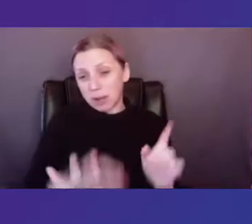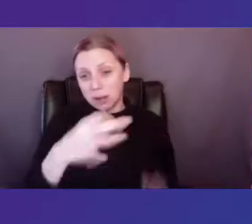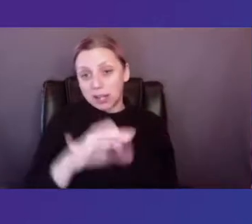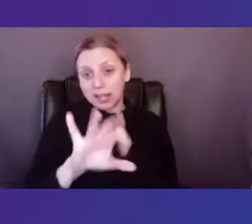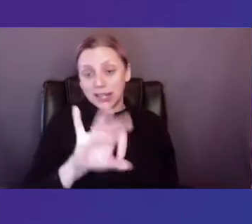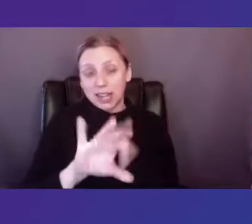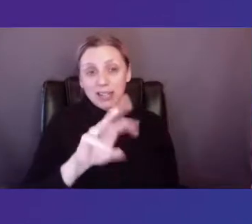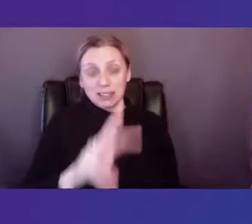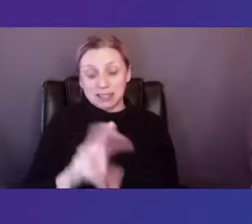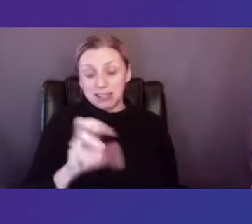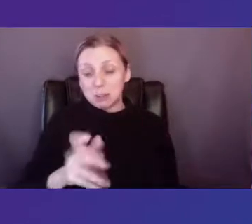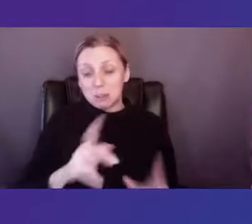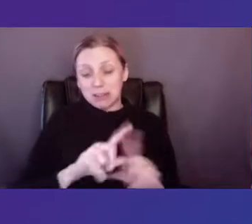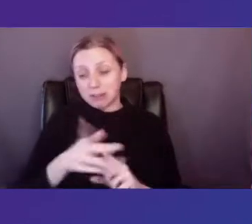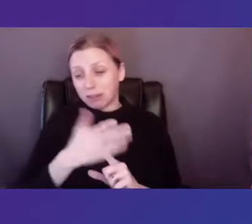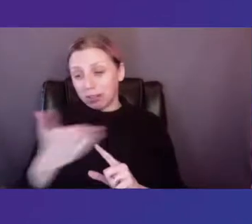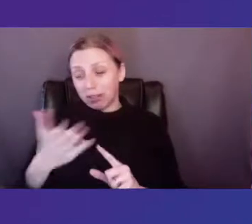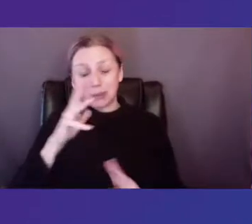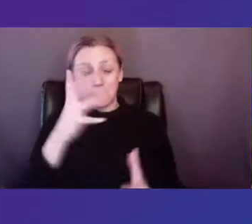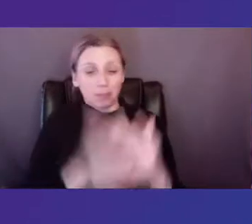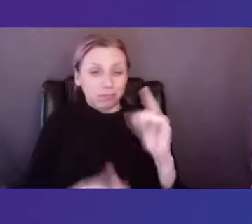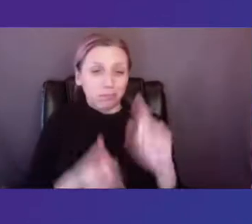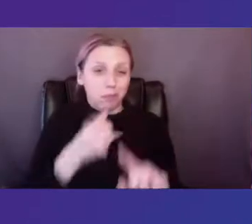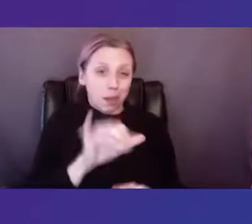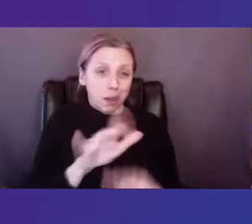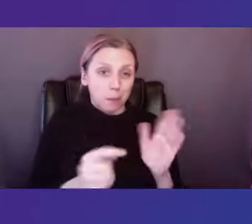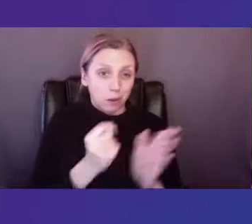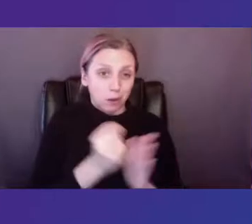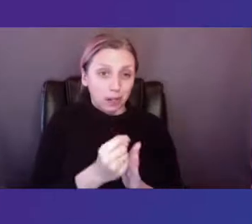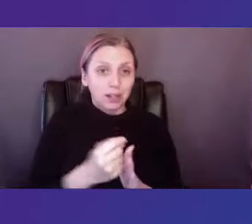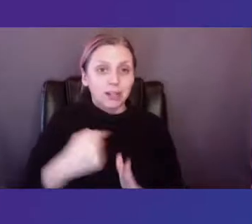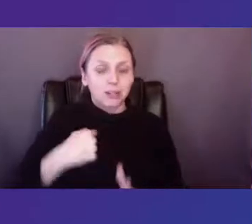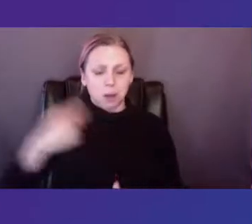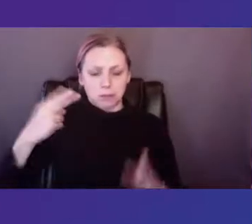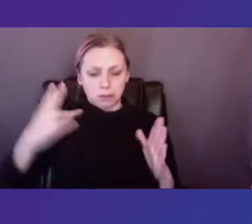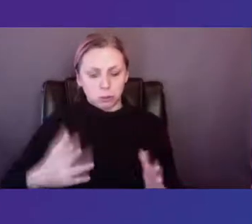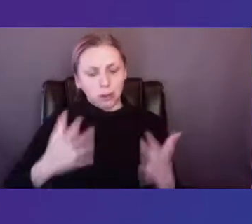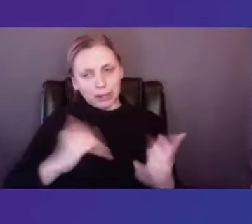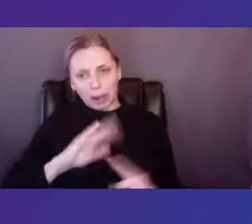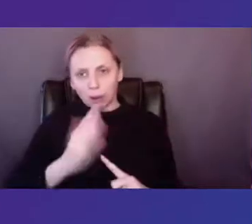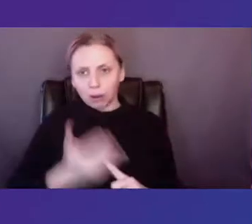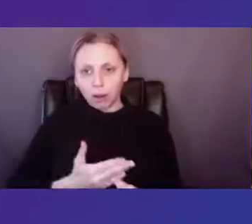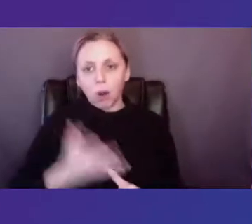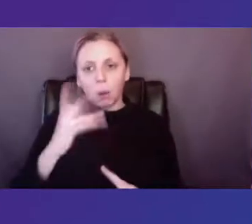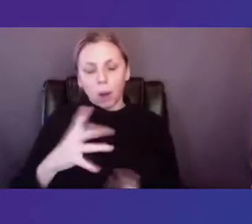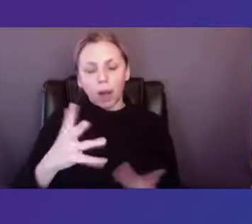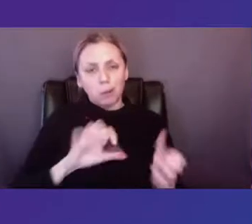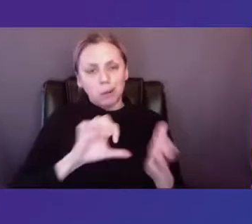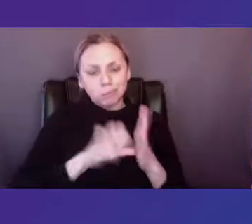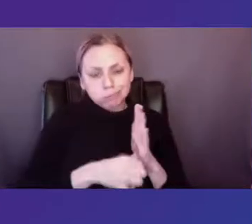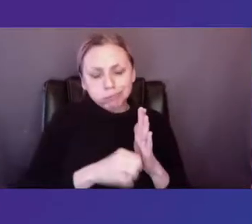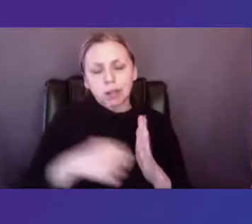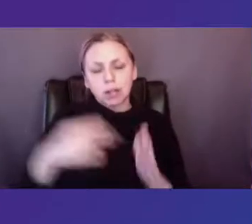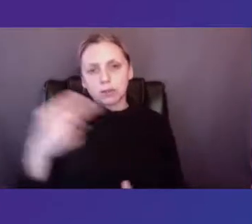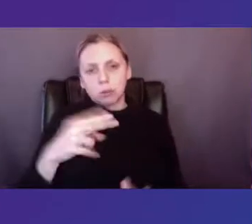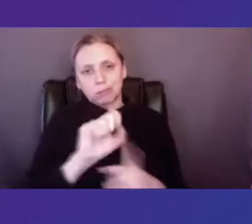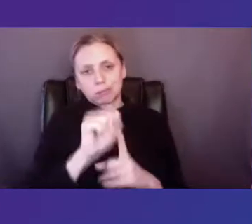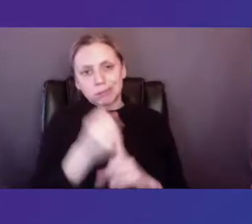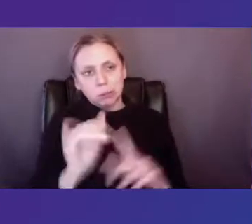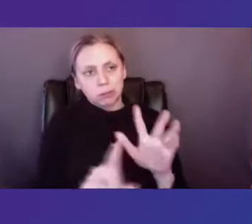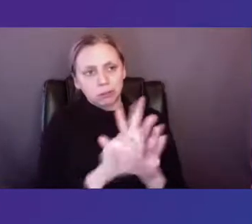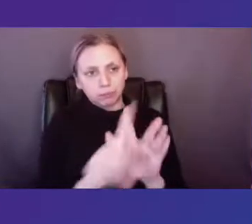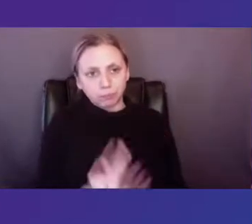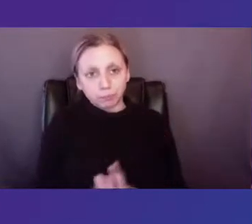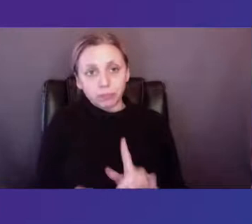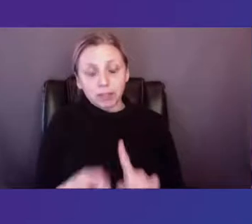at the hands of the 104th Congress. So I'm playing historian with you all now, just to point to these historical instances of